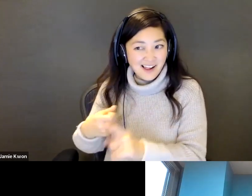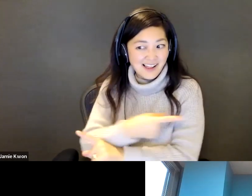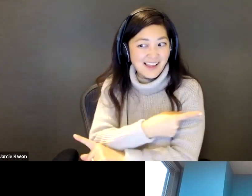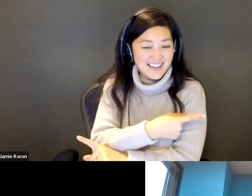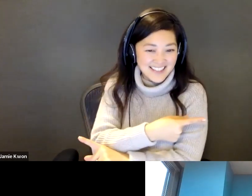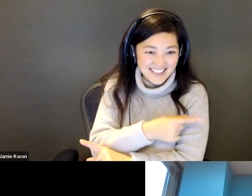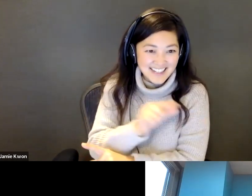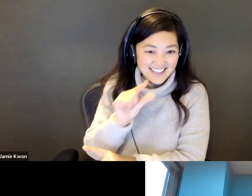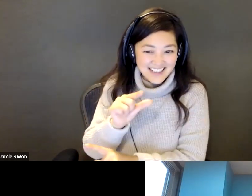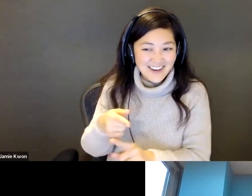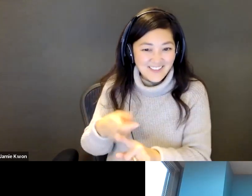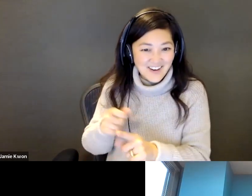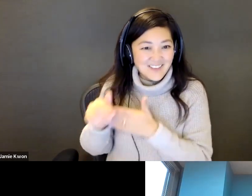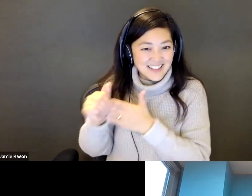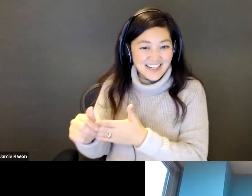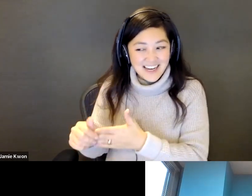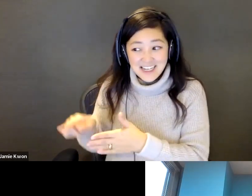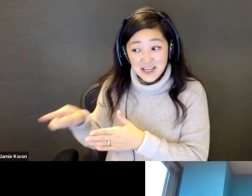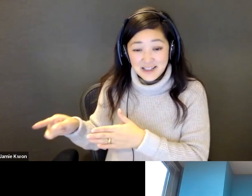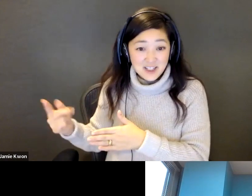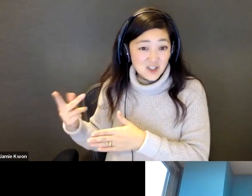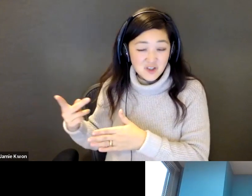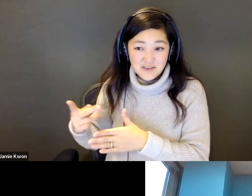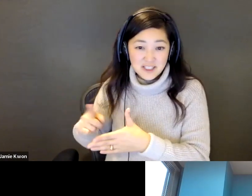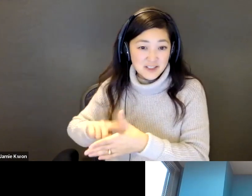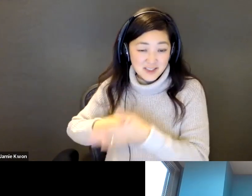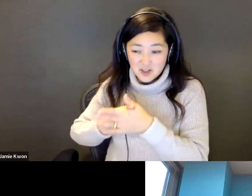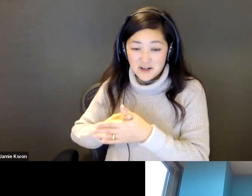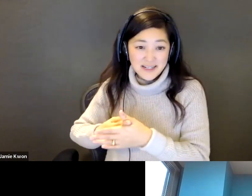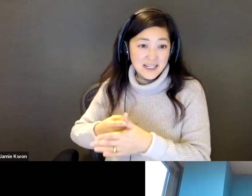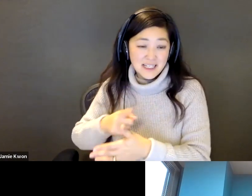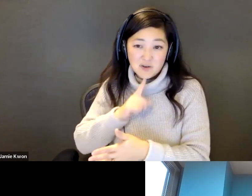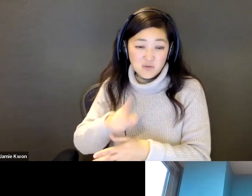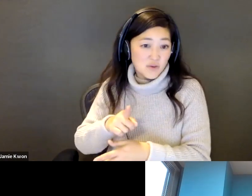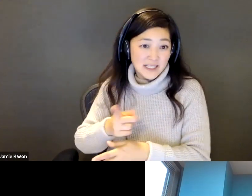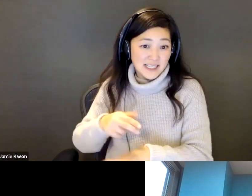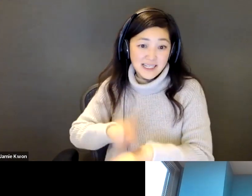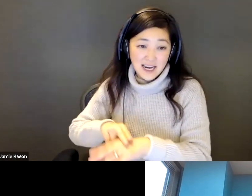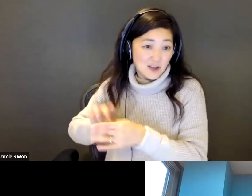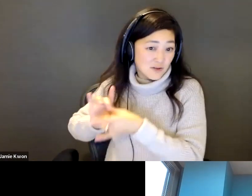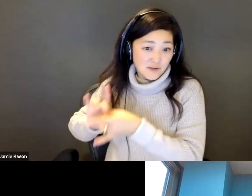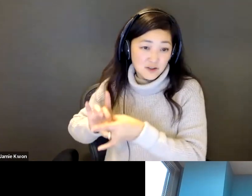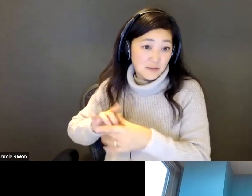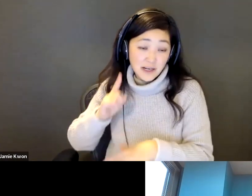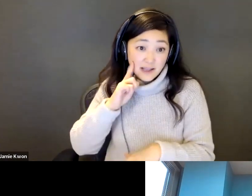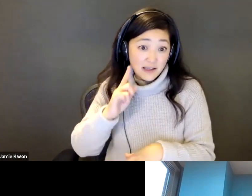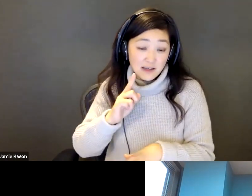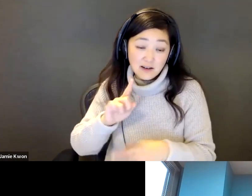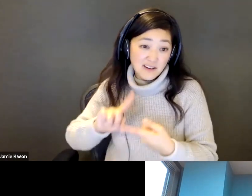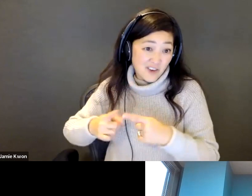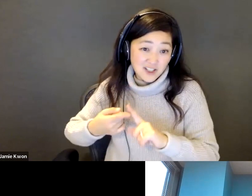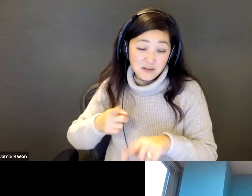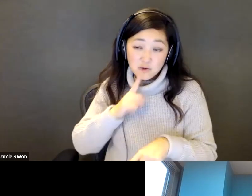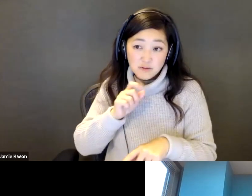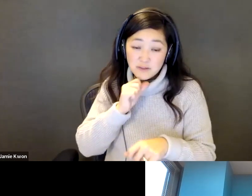from the conversation guides and we ended up just like building this very organic friendship, which I don't think could have happened, you know, pre